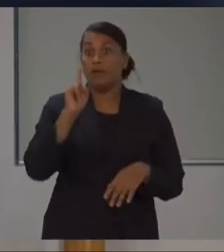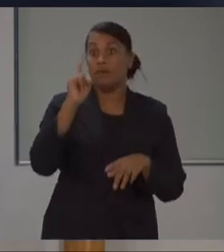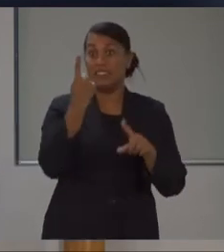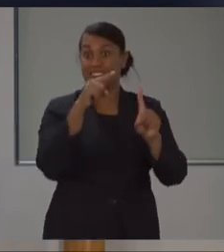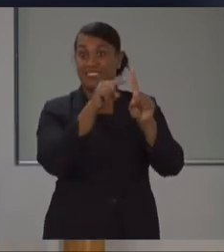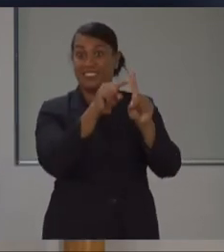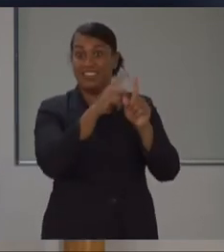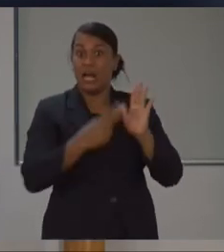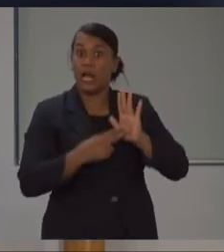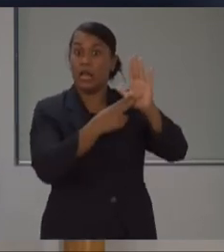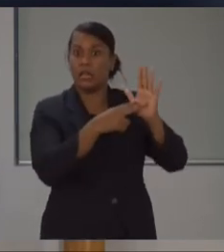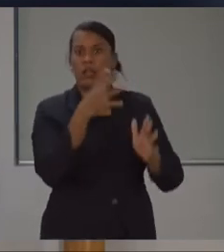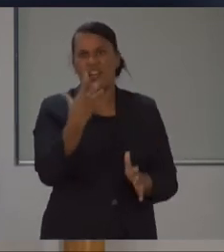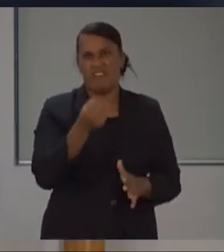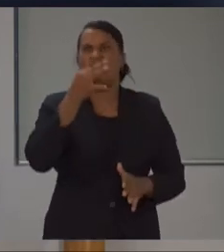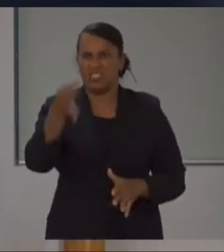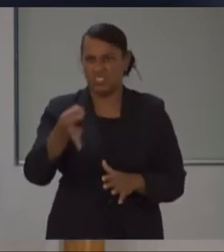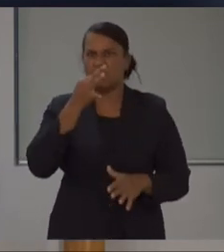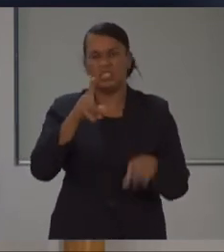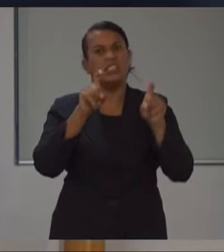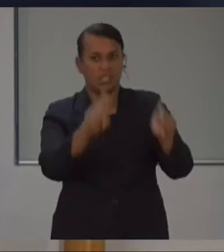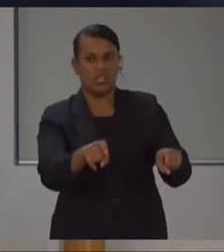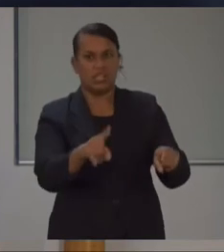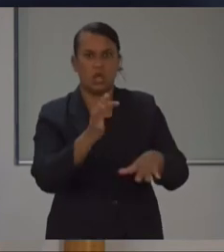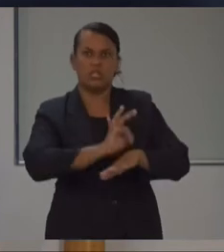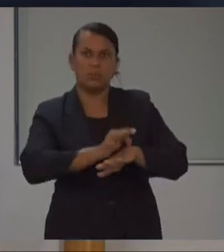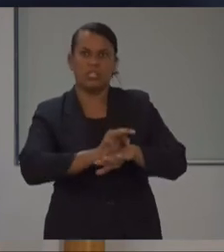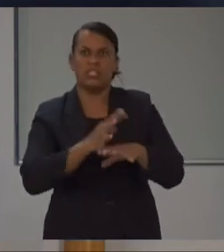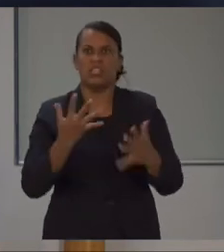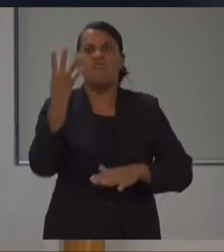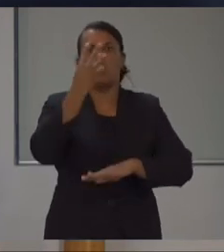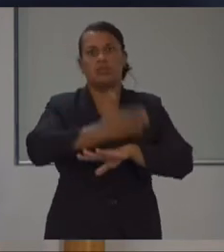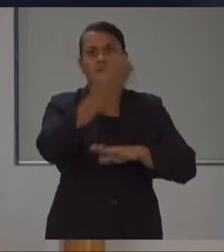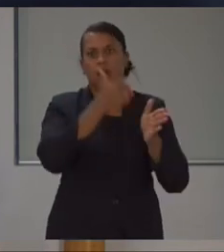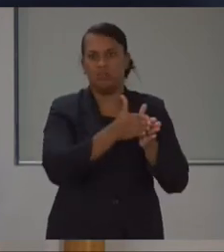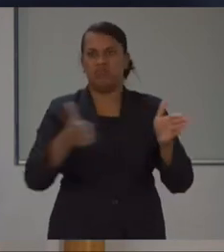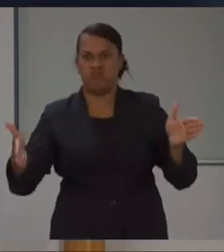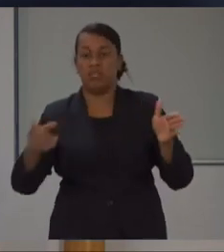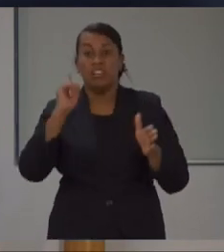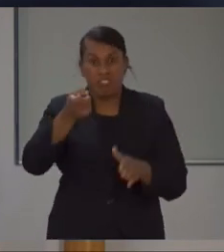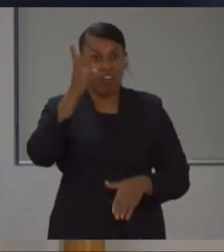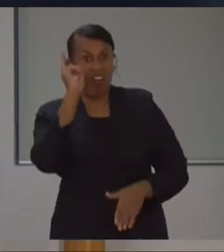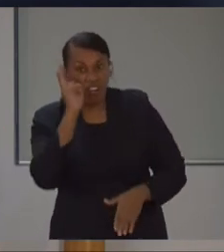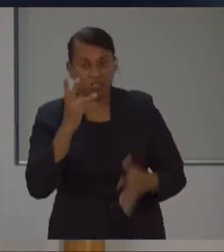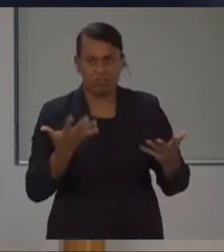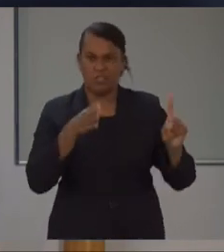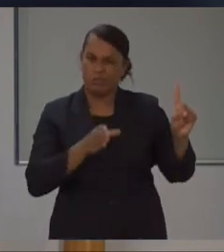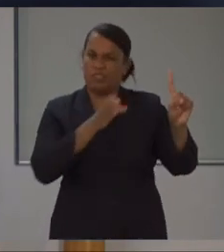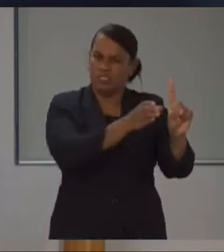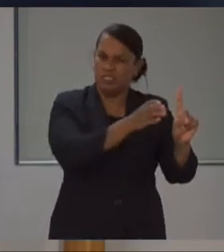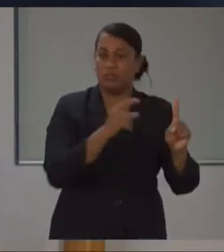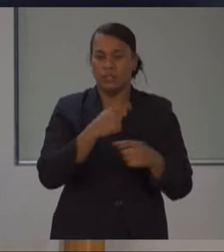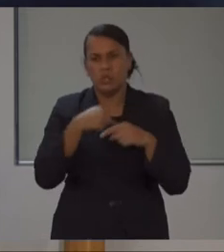has asked to stay in hospital to serve out that 14-day isolation. And we've been very grateful to have her. That doesn't